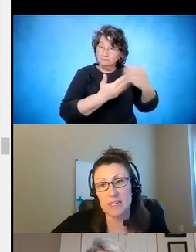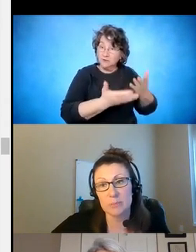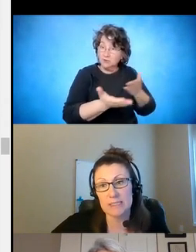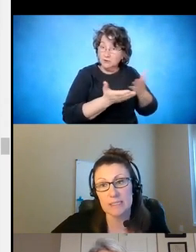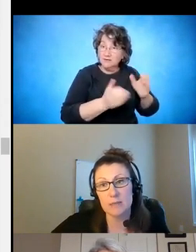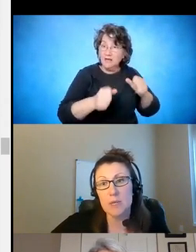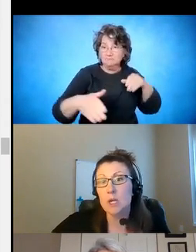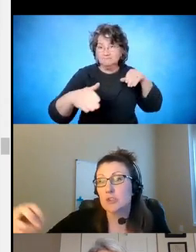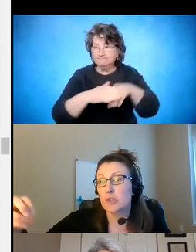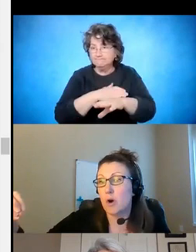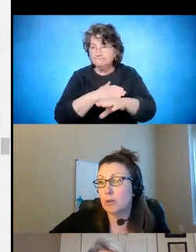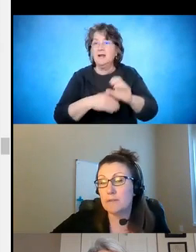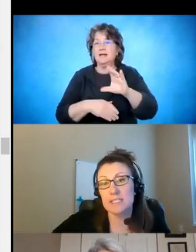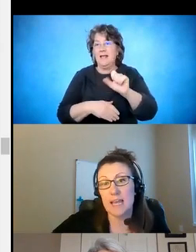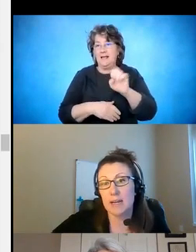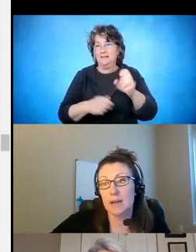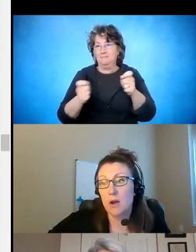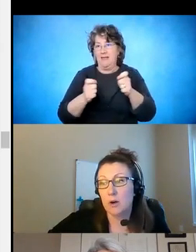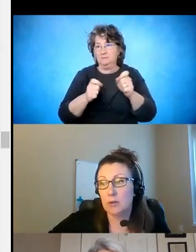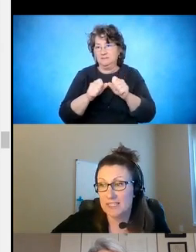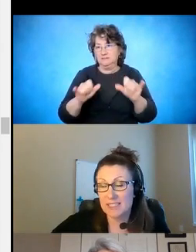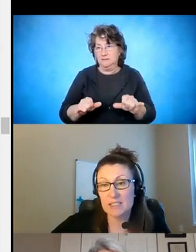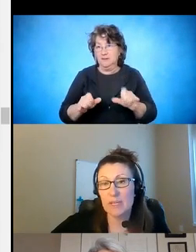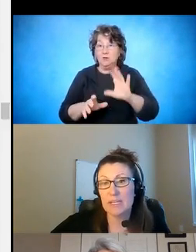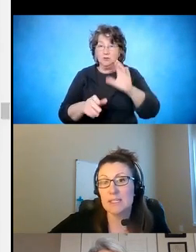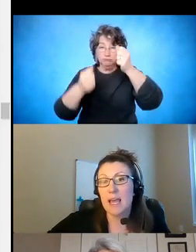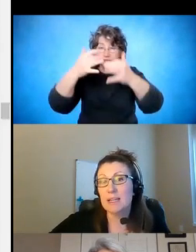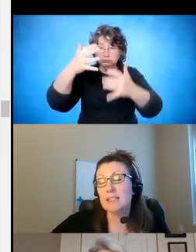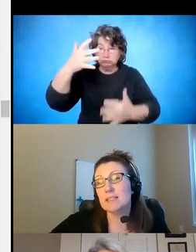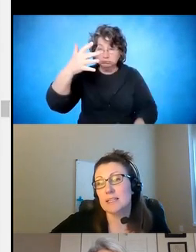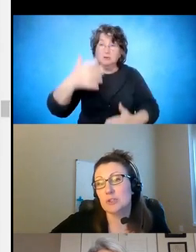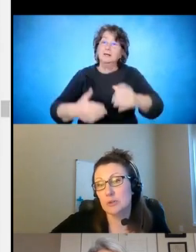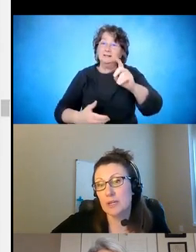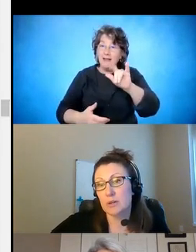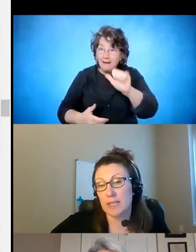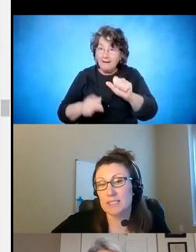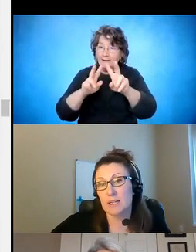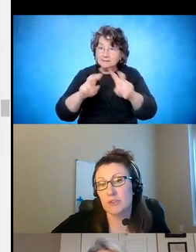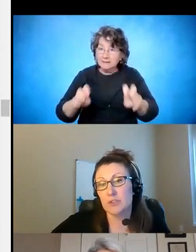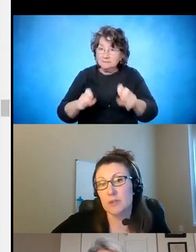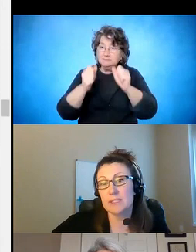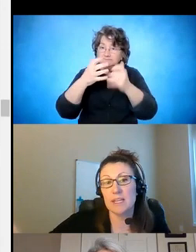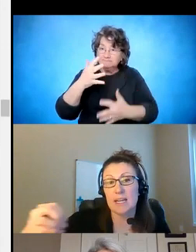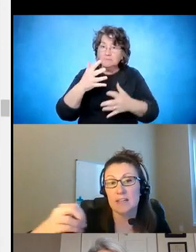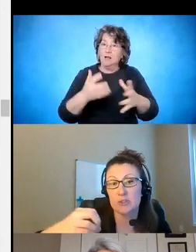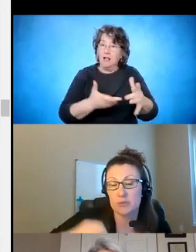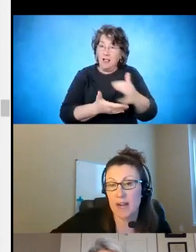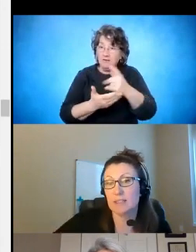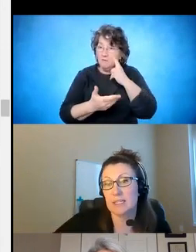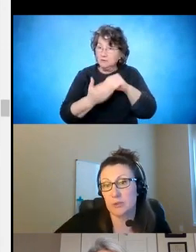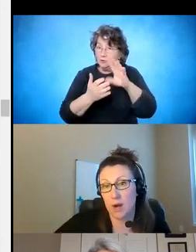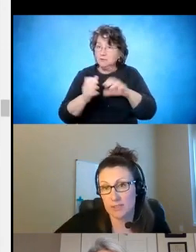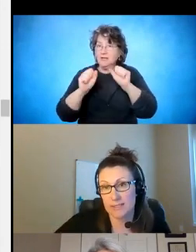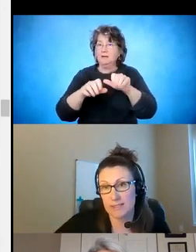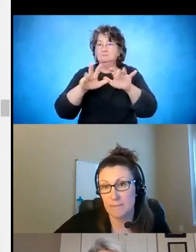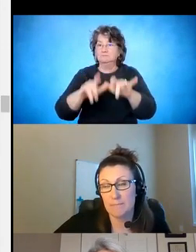case management system. So all of the data, all of the assessments, anything that they're doing or collecting on students, they can enter directly